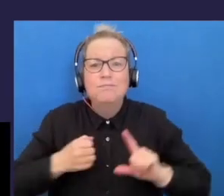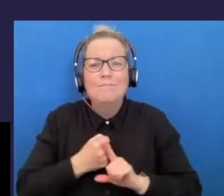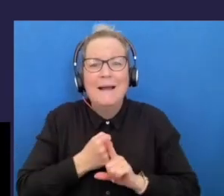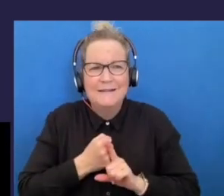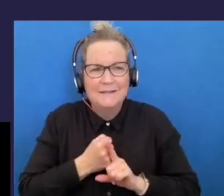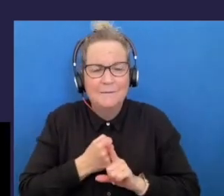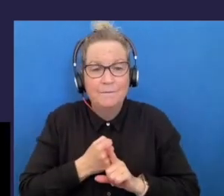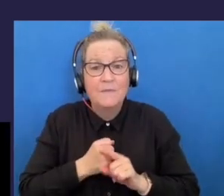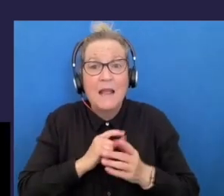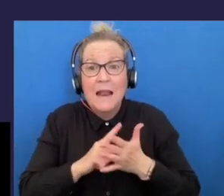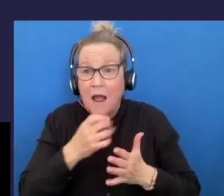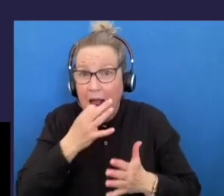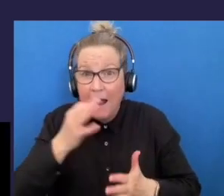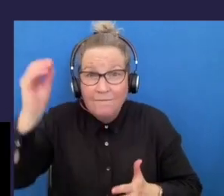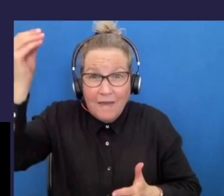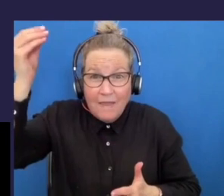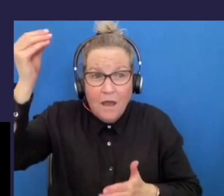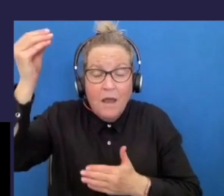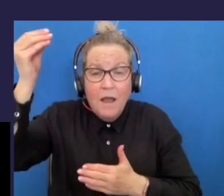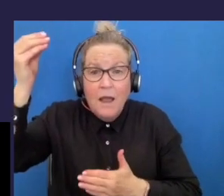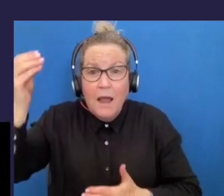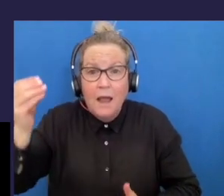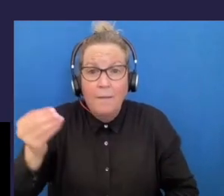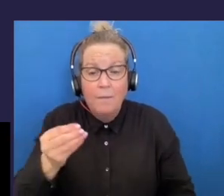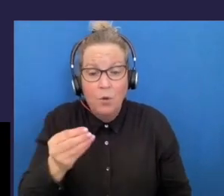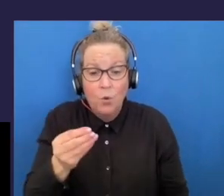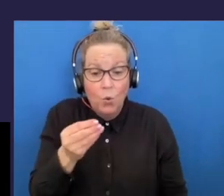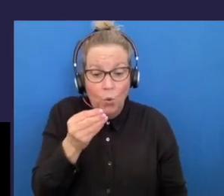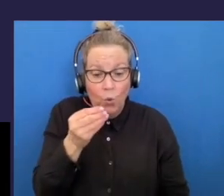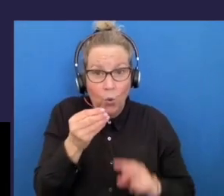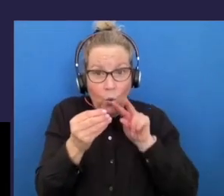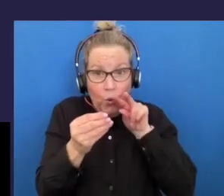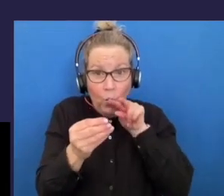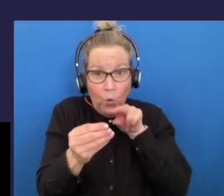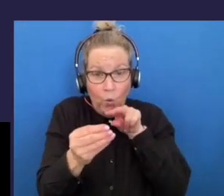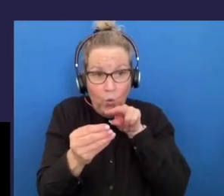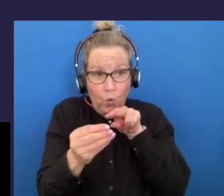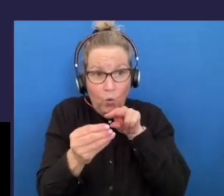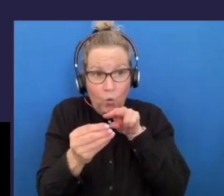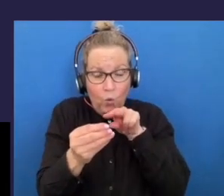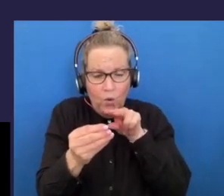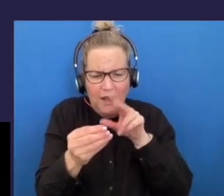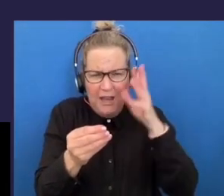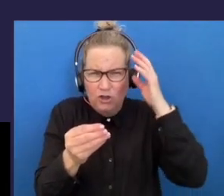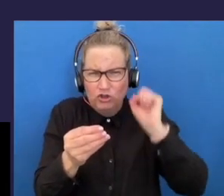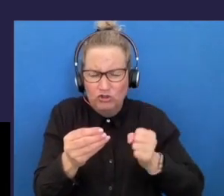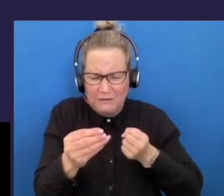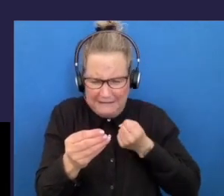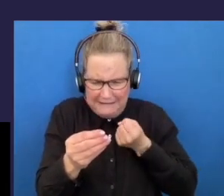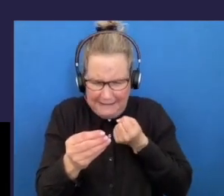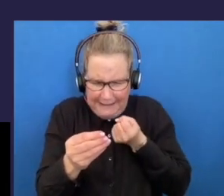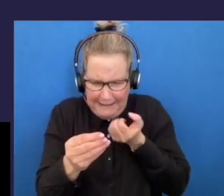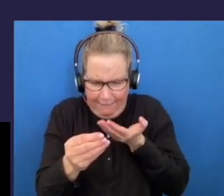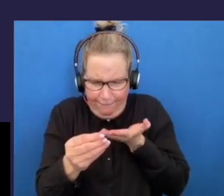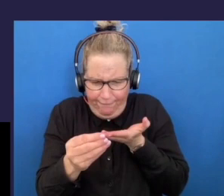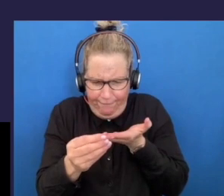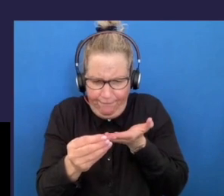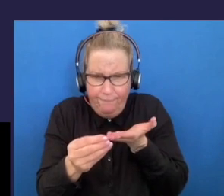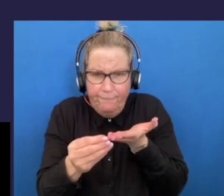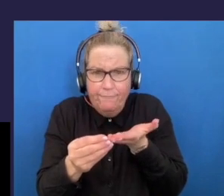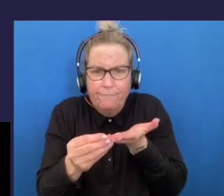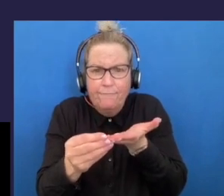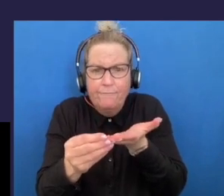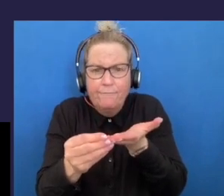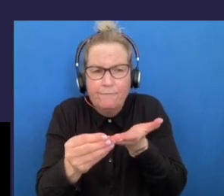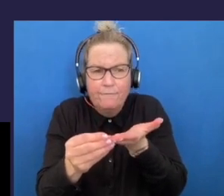down put it in front of their eyes channel into there something that stressed them one thing that stressed them and then i'll just